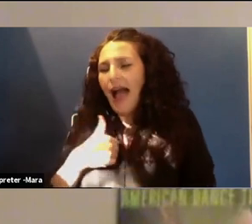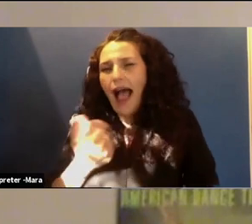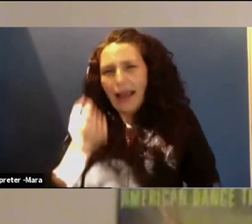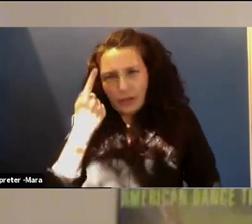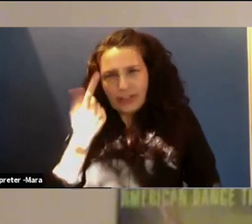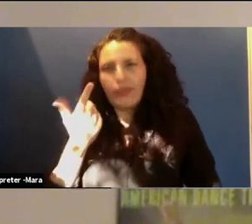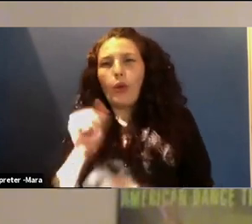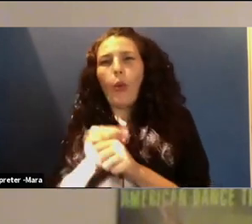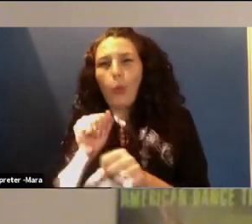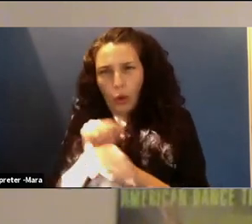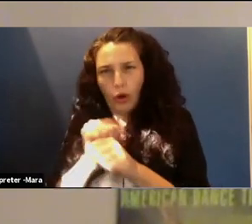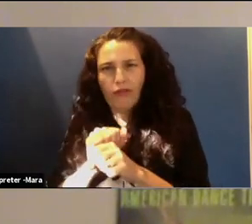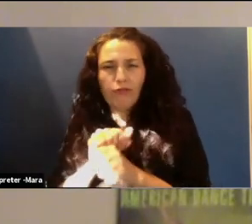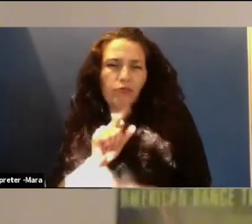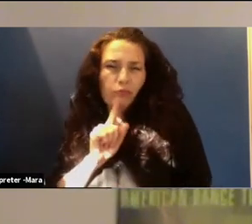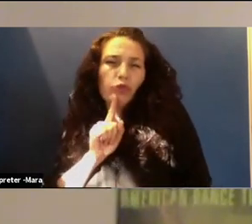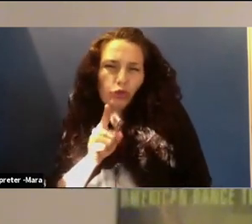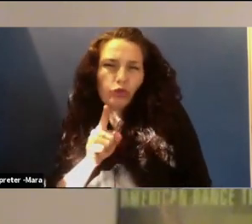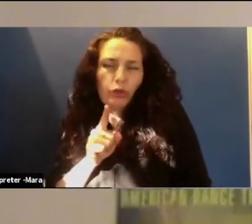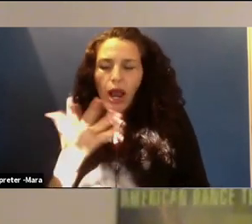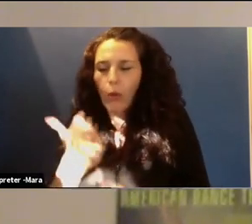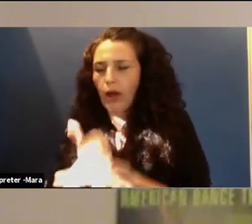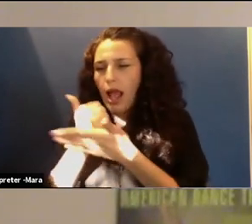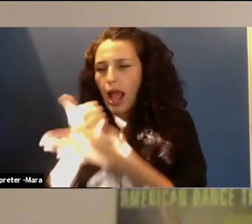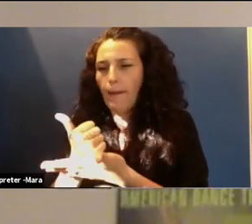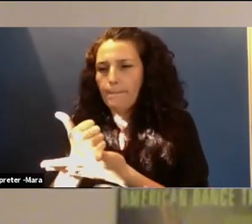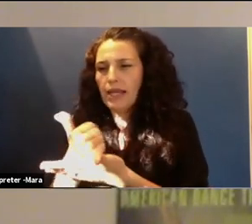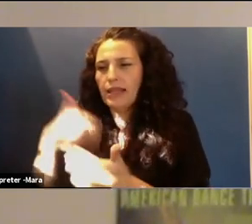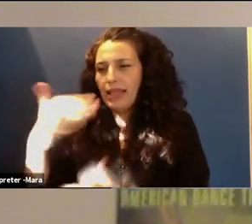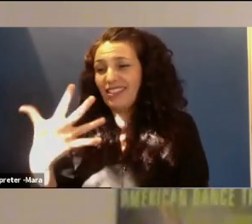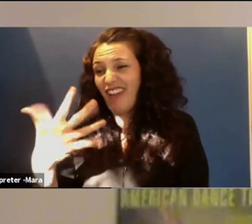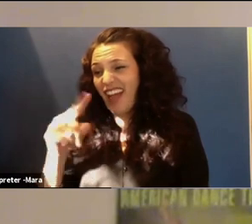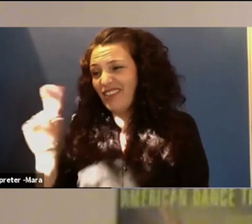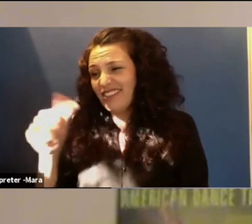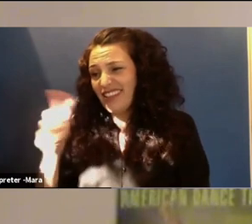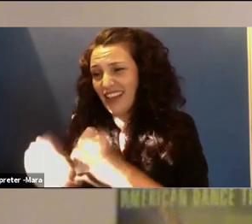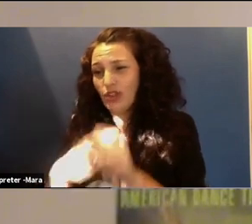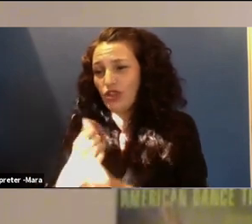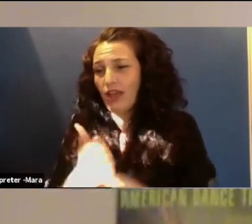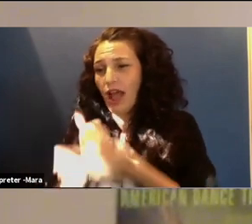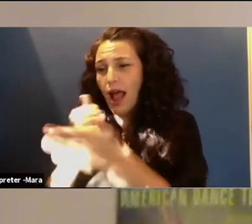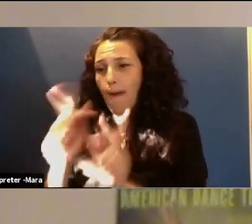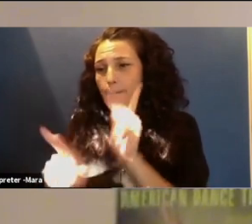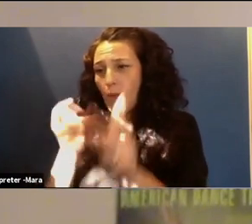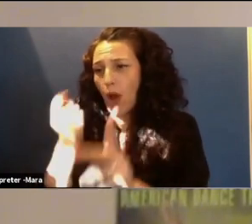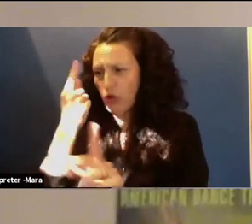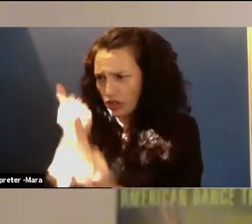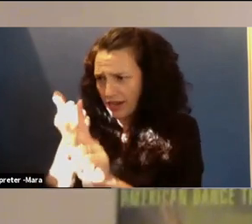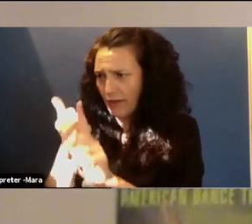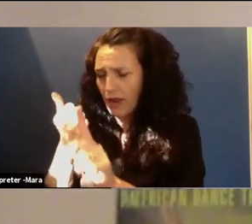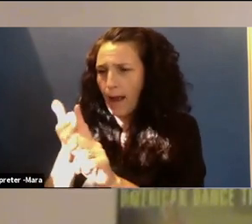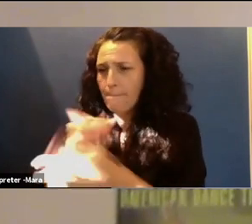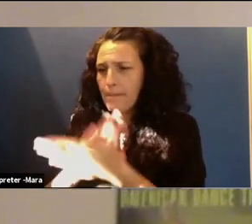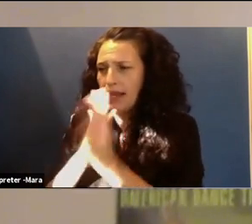the in the next five or 10 years is helping other people understand themselves and their world so that they can become sort of